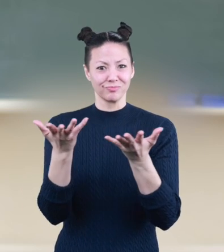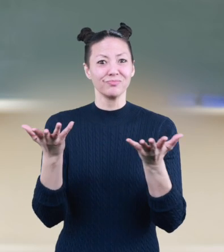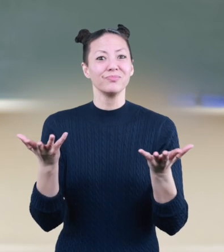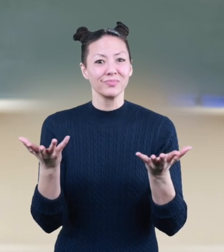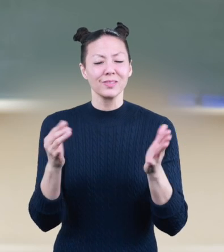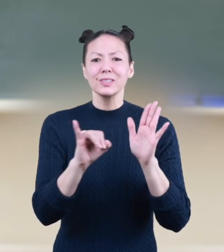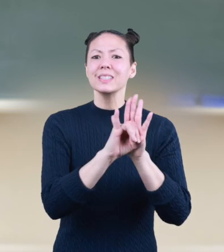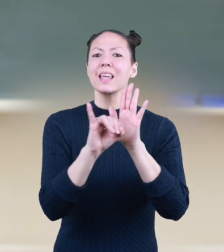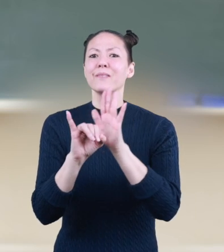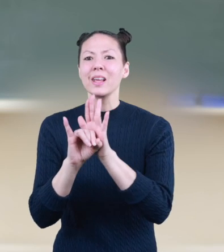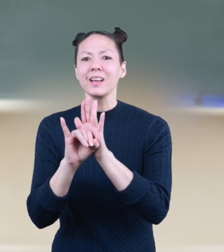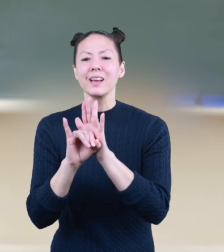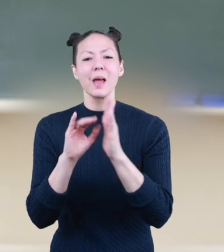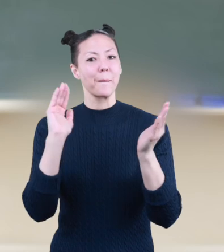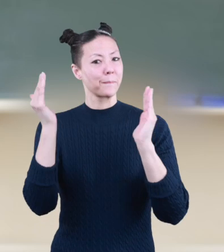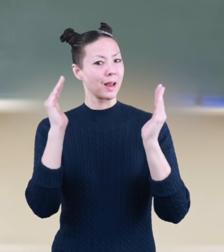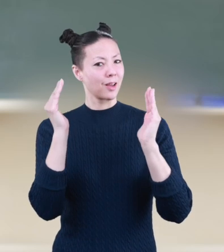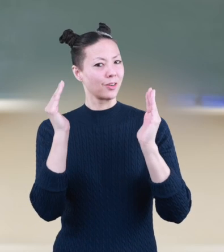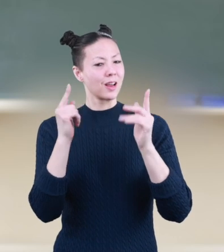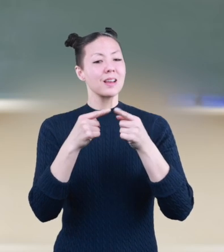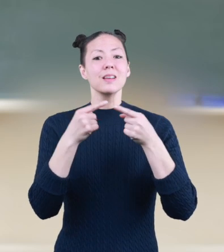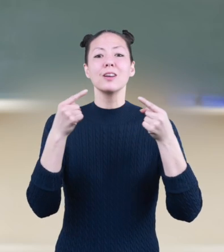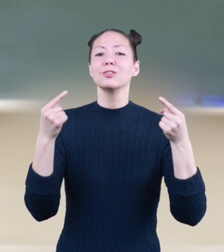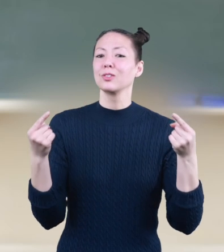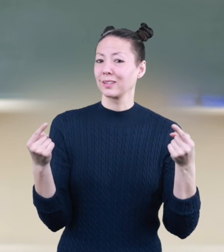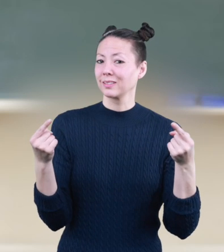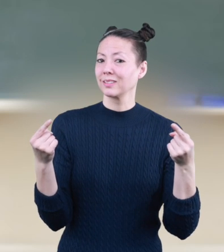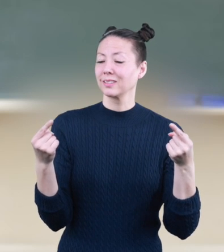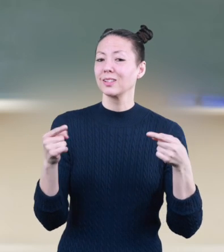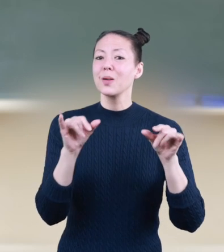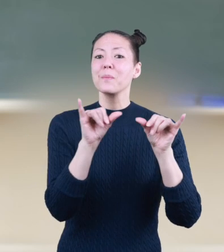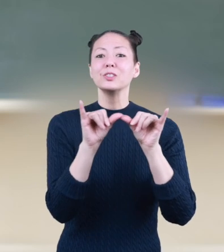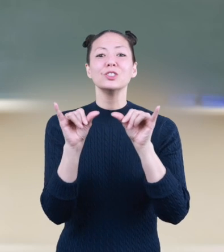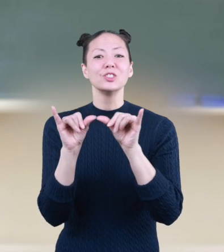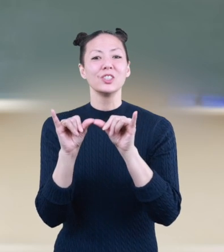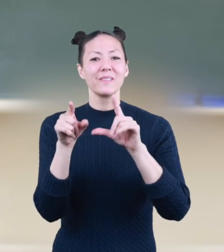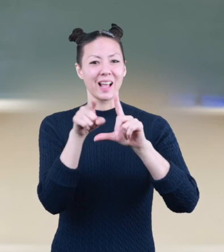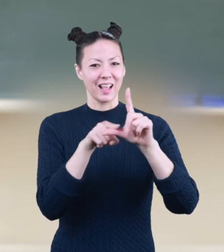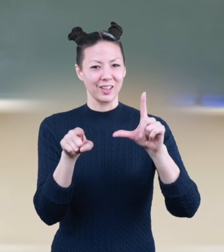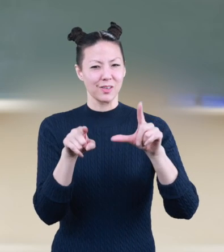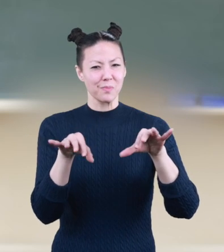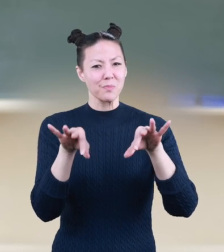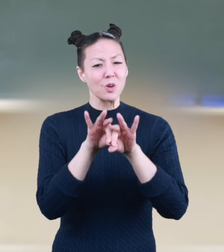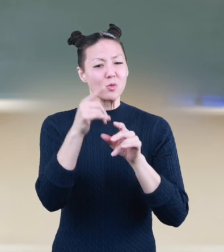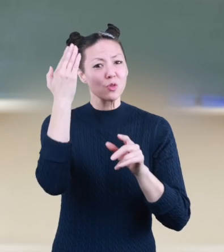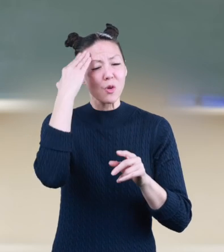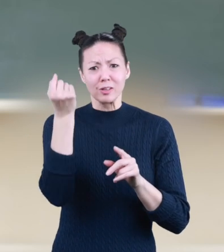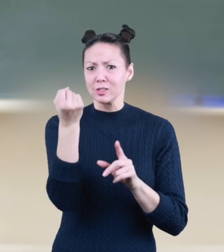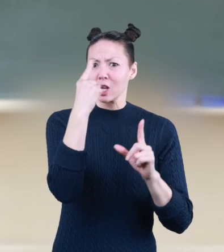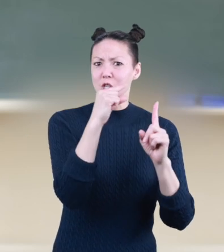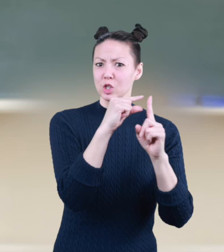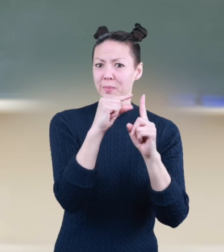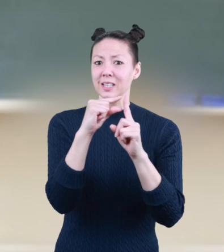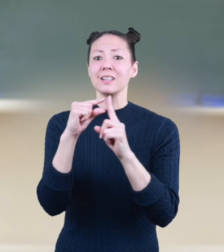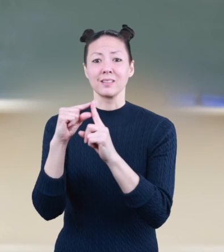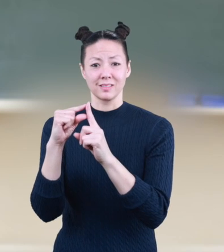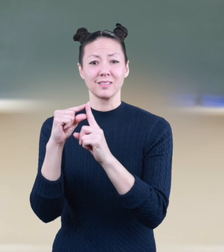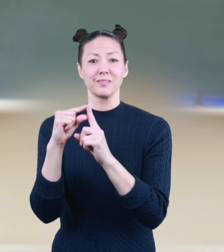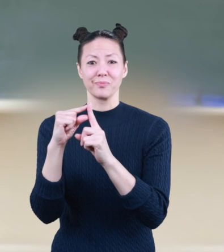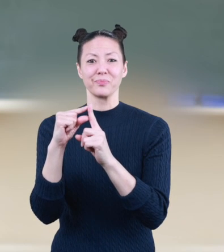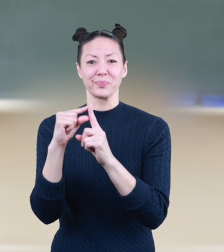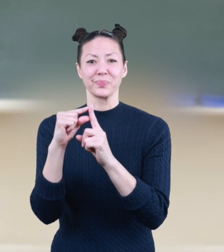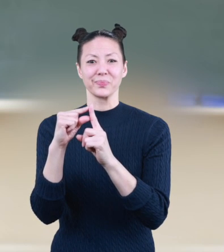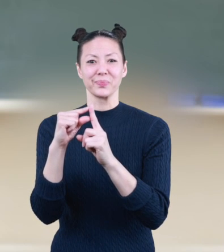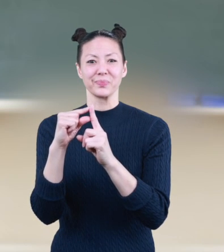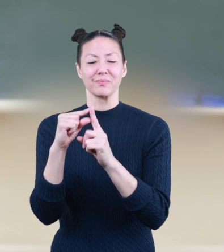to identify, compare, contrast, and measure angles. It is important to know and understand these